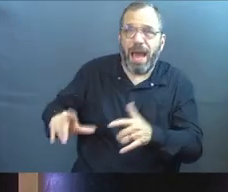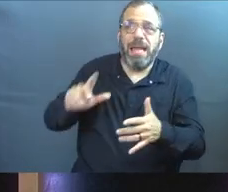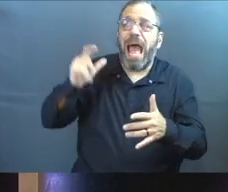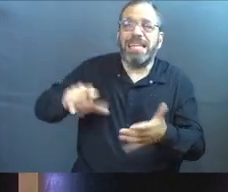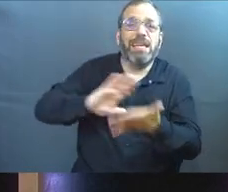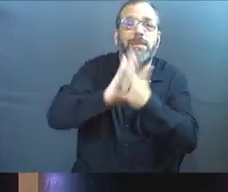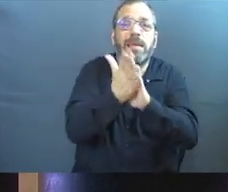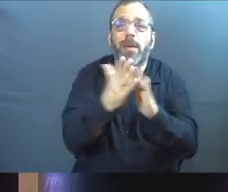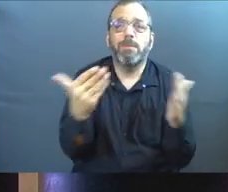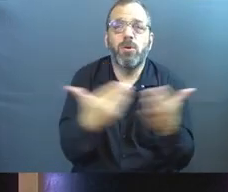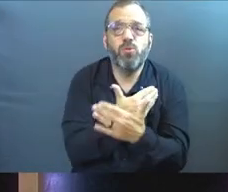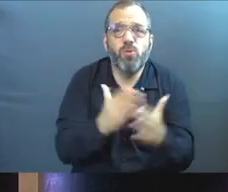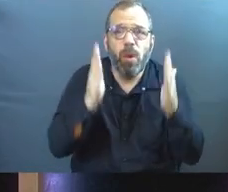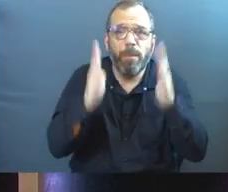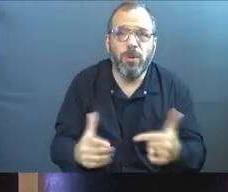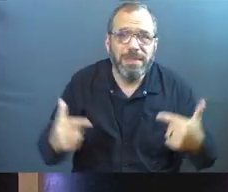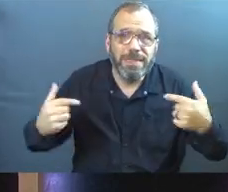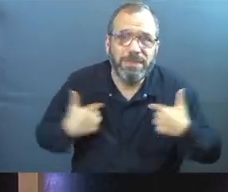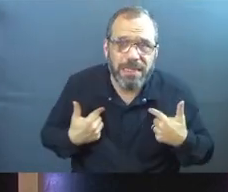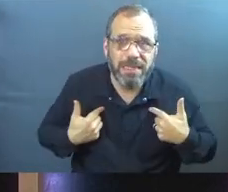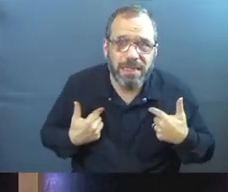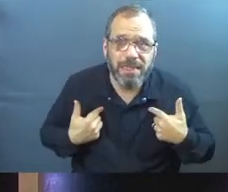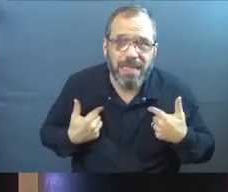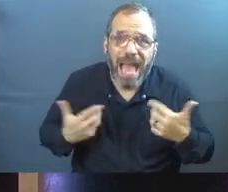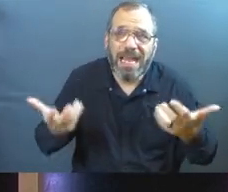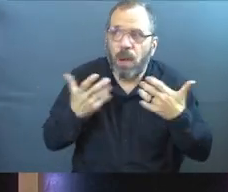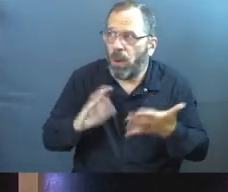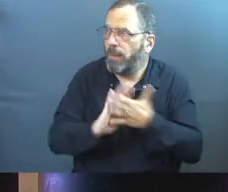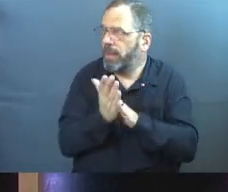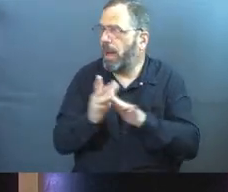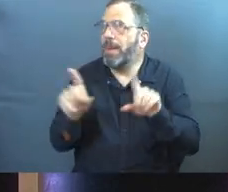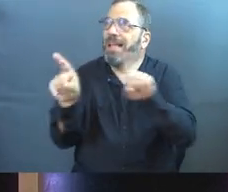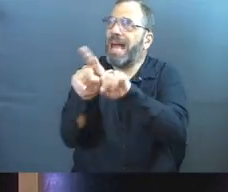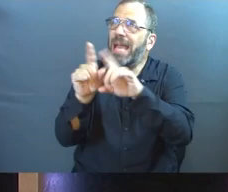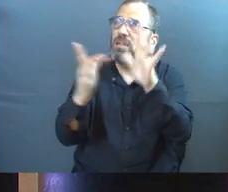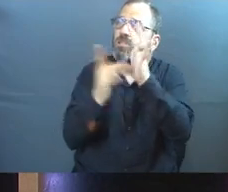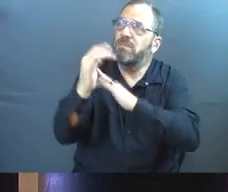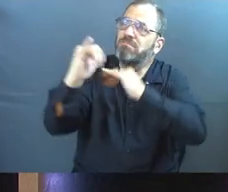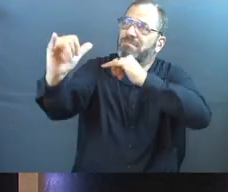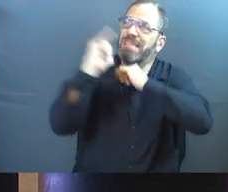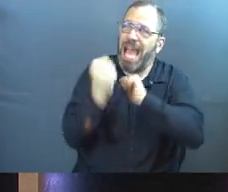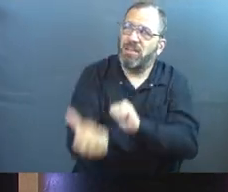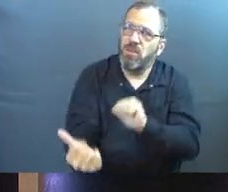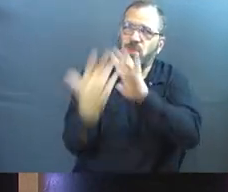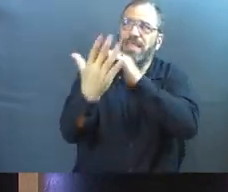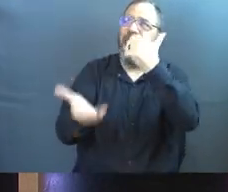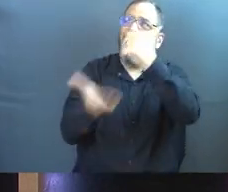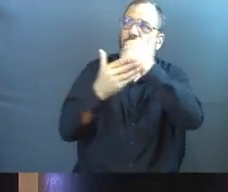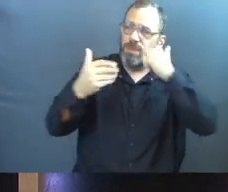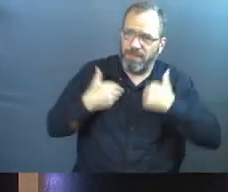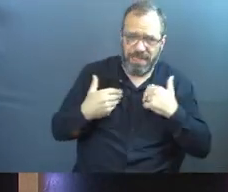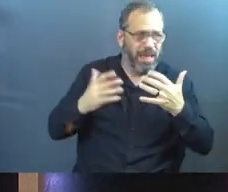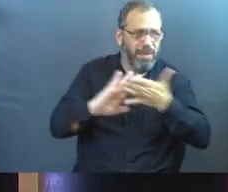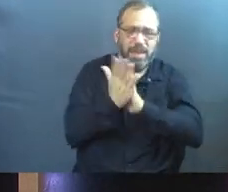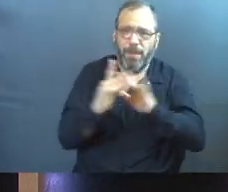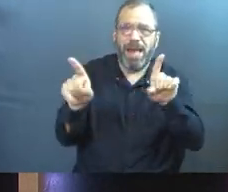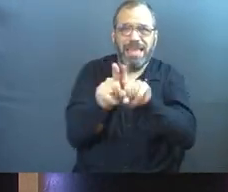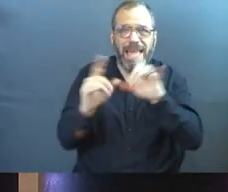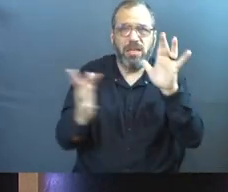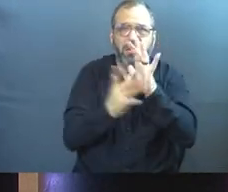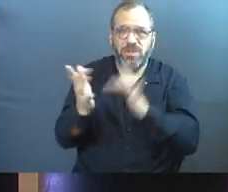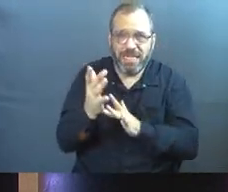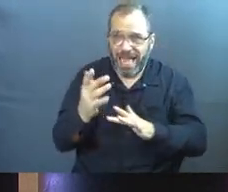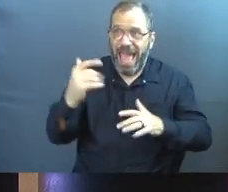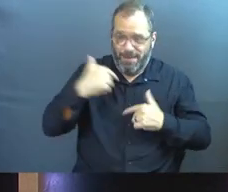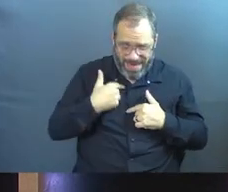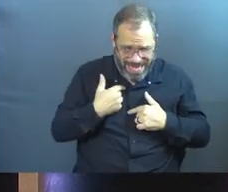become a new person. And I want to become like Jesus. And his presence with me helps me to become like Jesus. And the